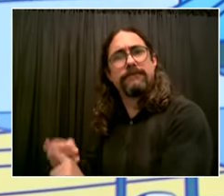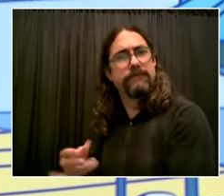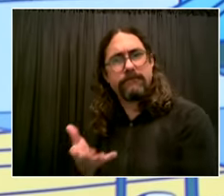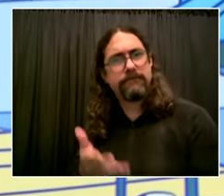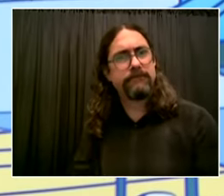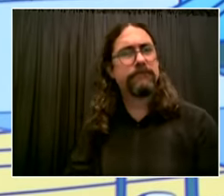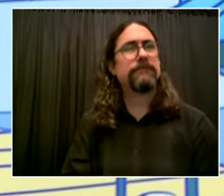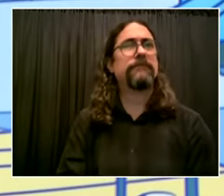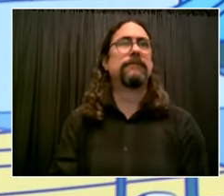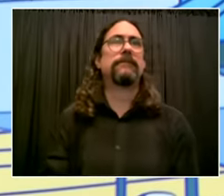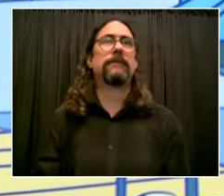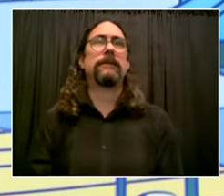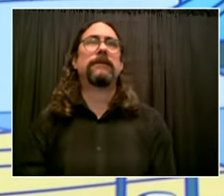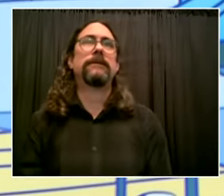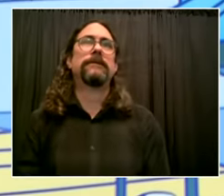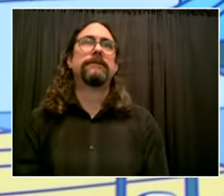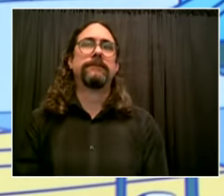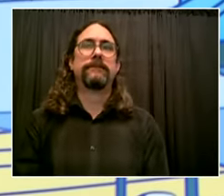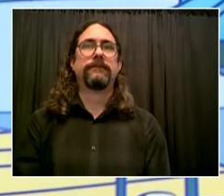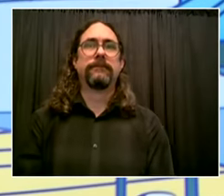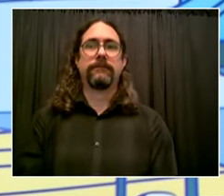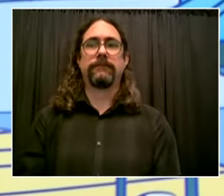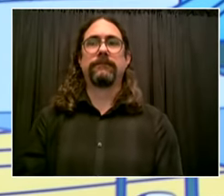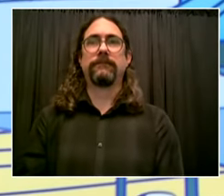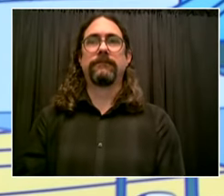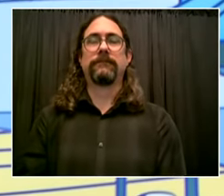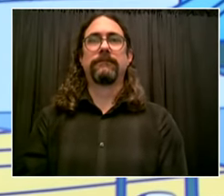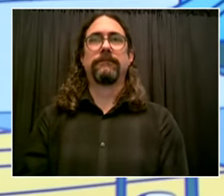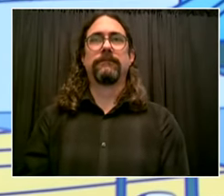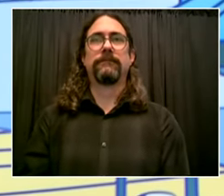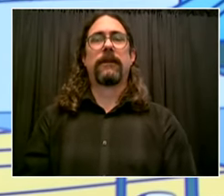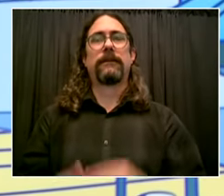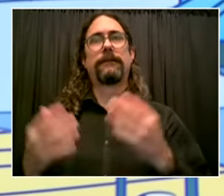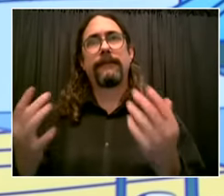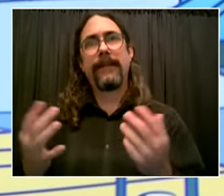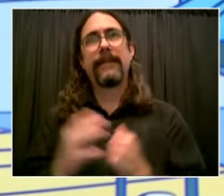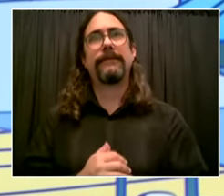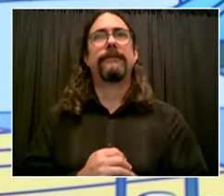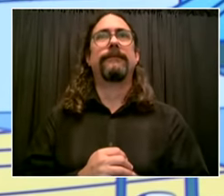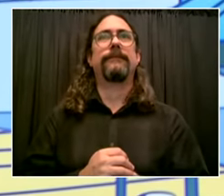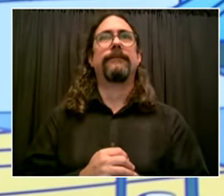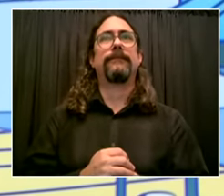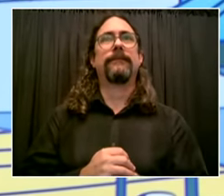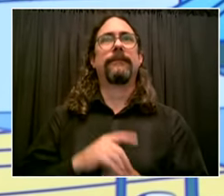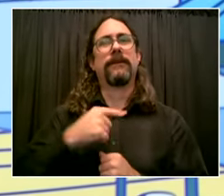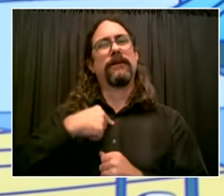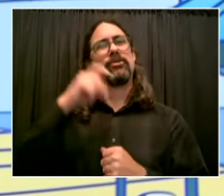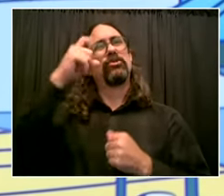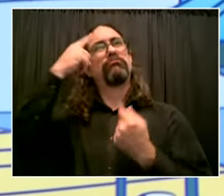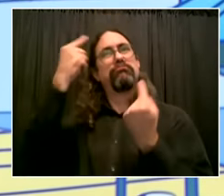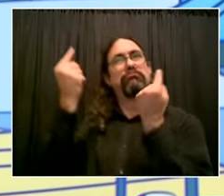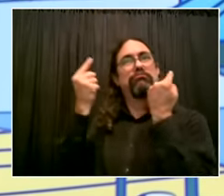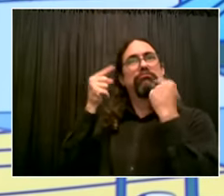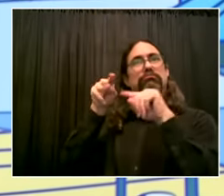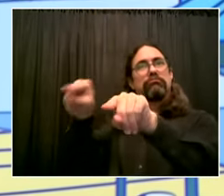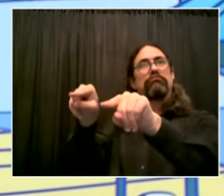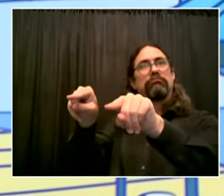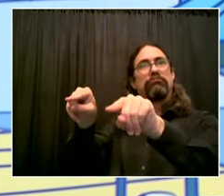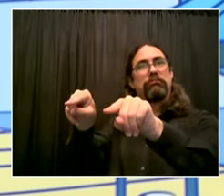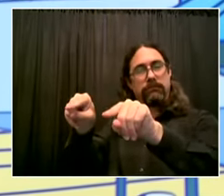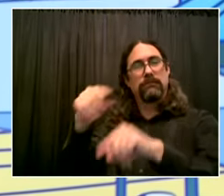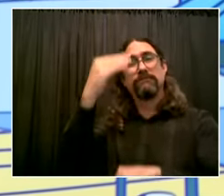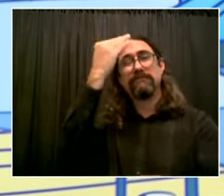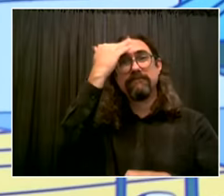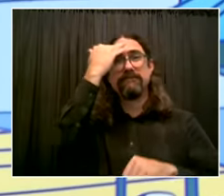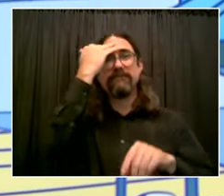make that phrase come to life i keep saying we're climbing the ladder and we have been very consistently in this town climbing the ladder in terms of more and more ways